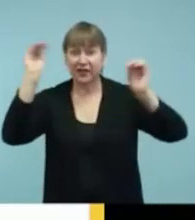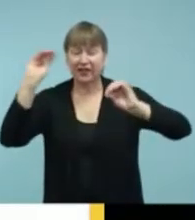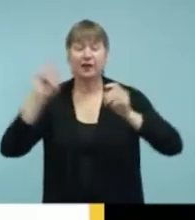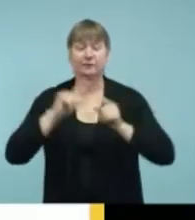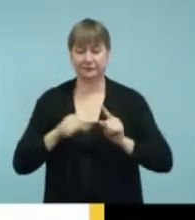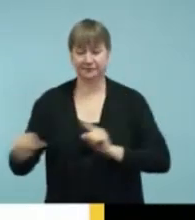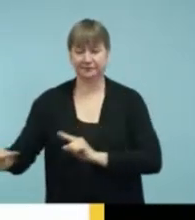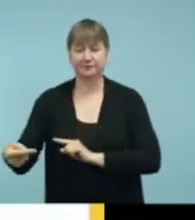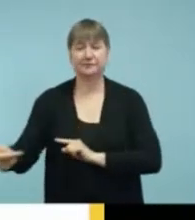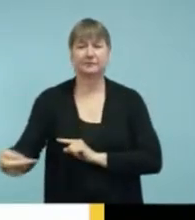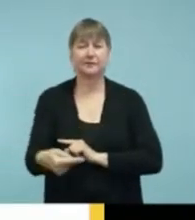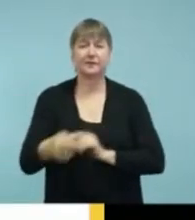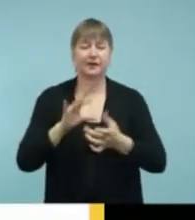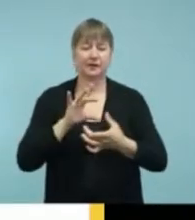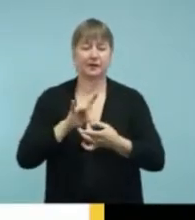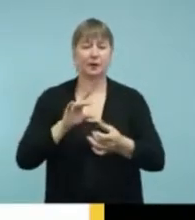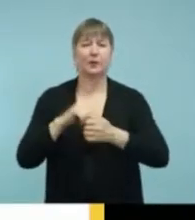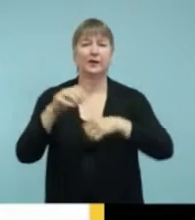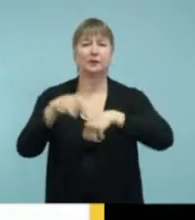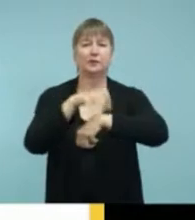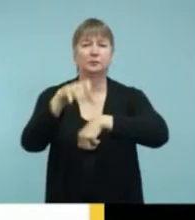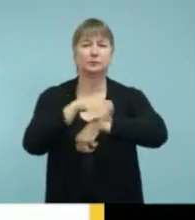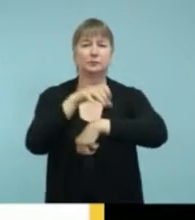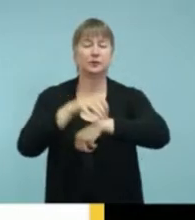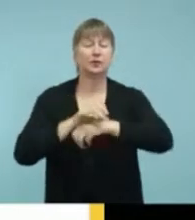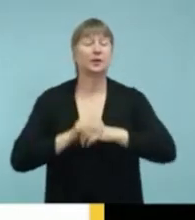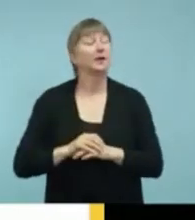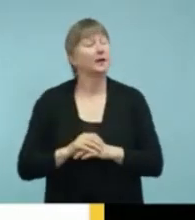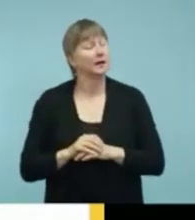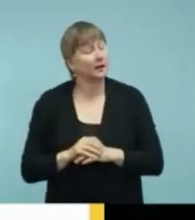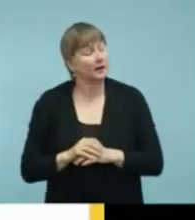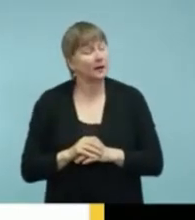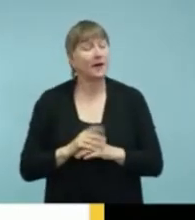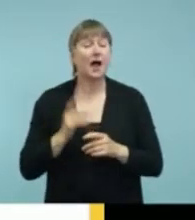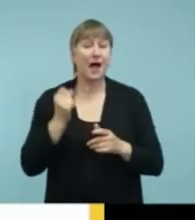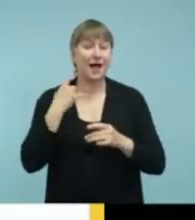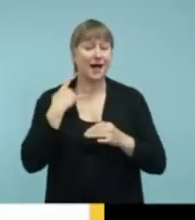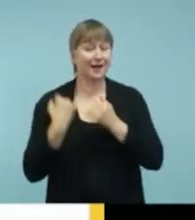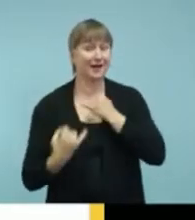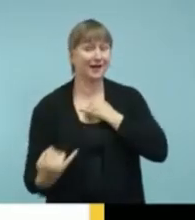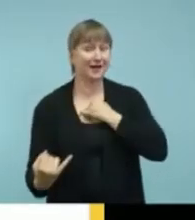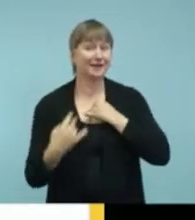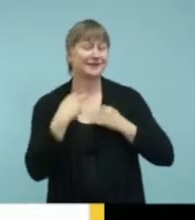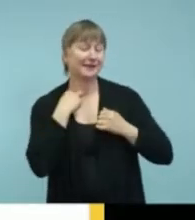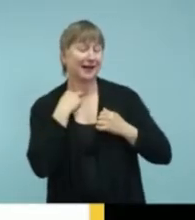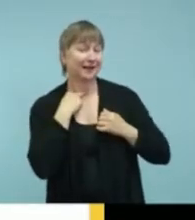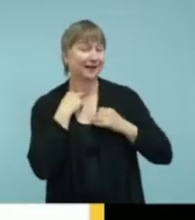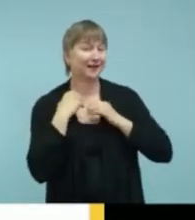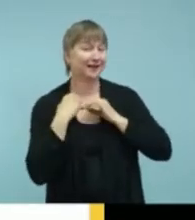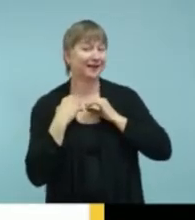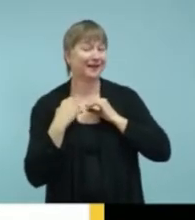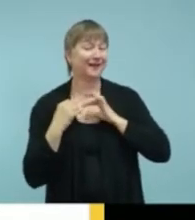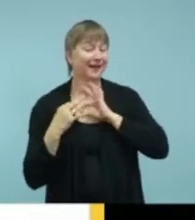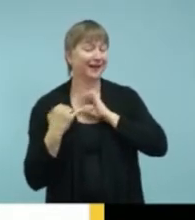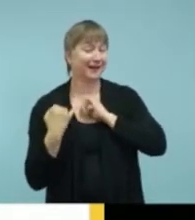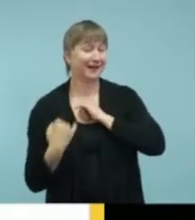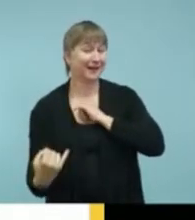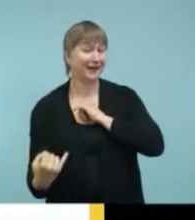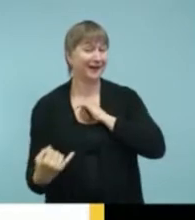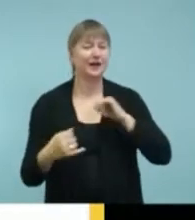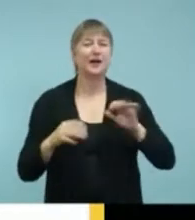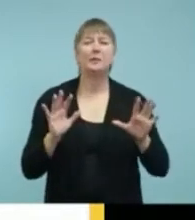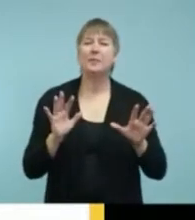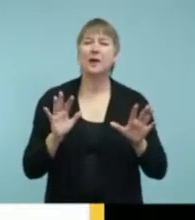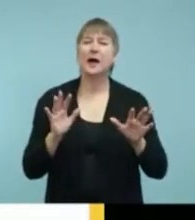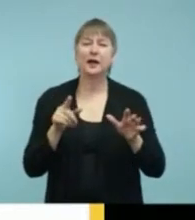to the computer. Of course, they will be tethered to the computer at that point. So, you know, investigate what